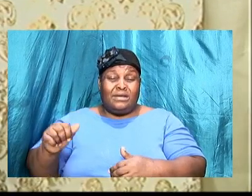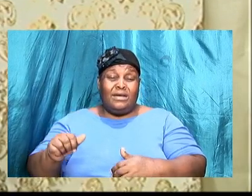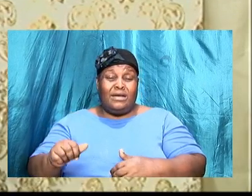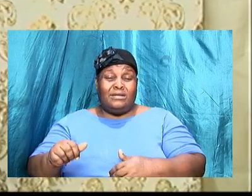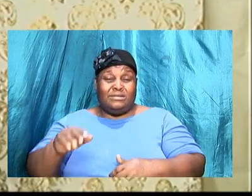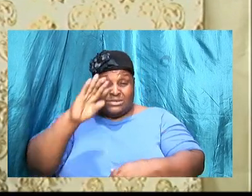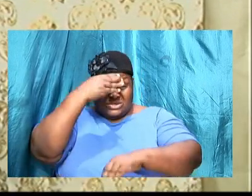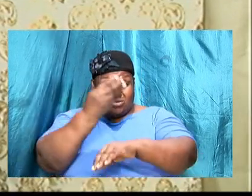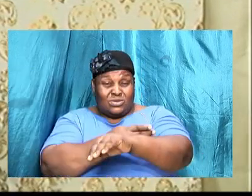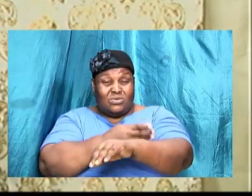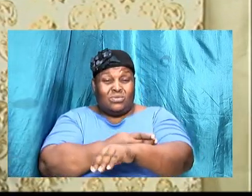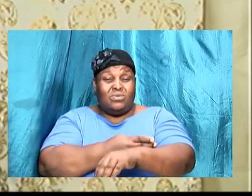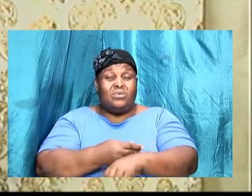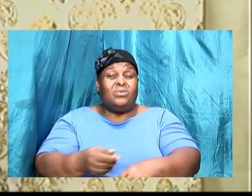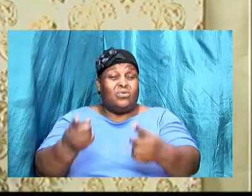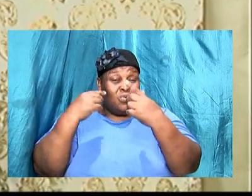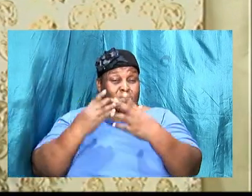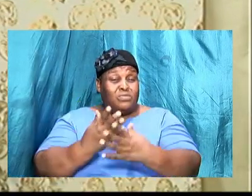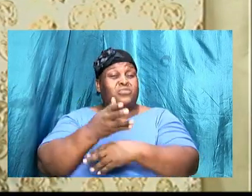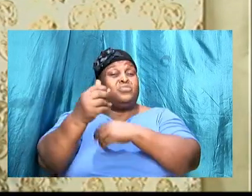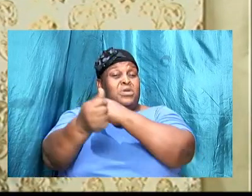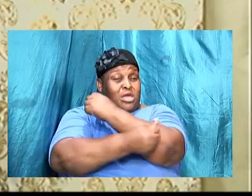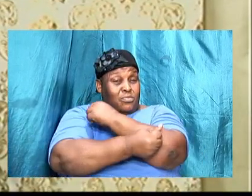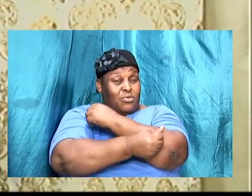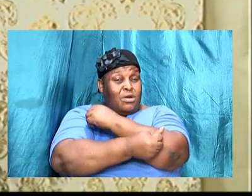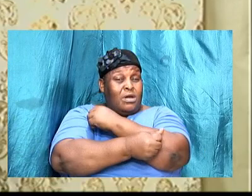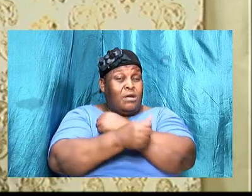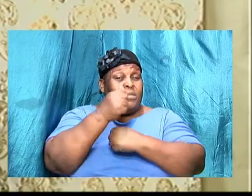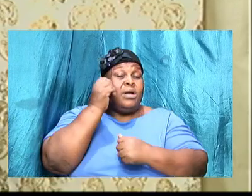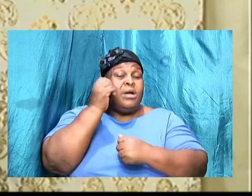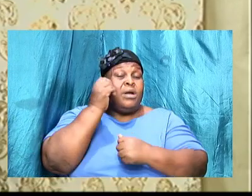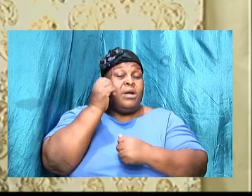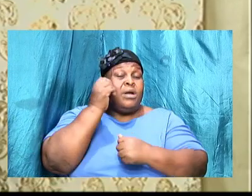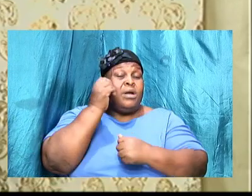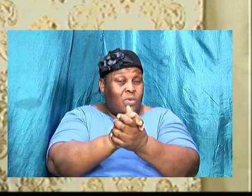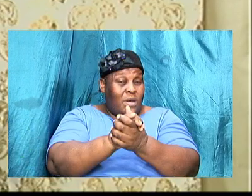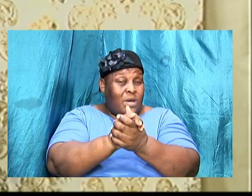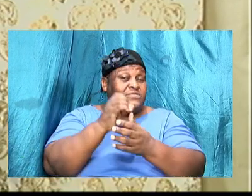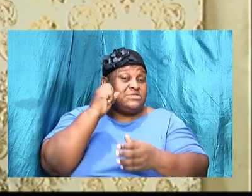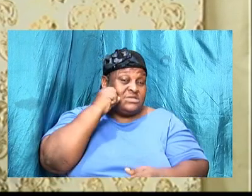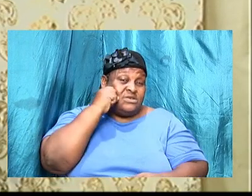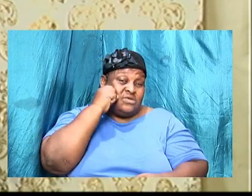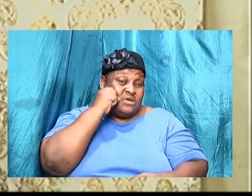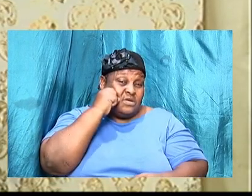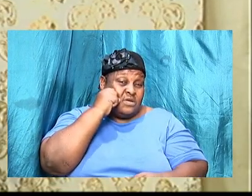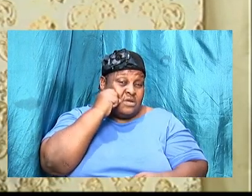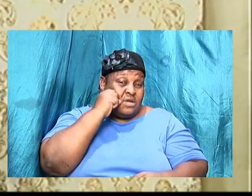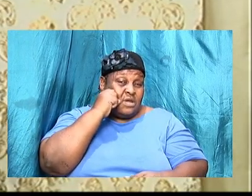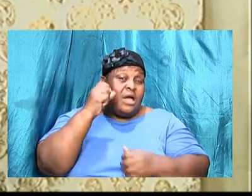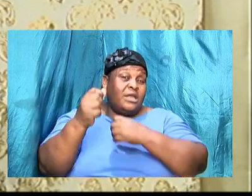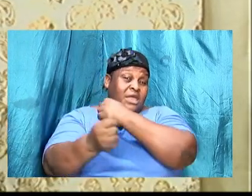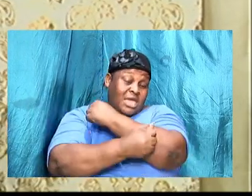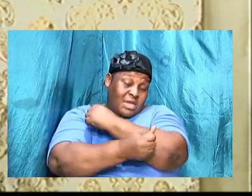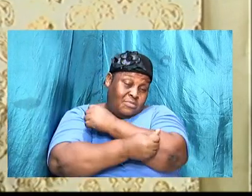wife Sarah. But Abraham went in unto Agar and God allowed it.